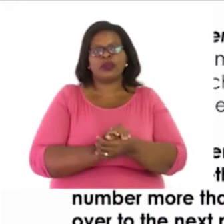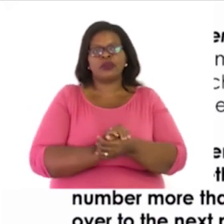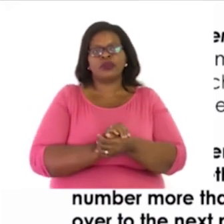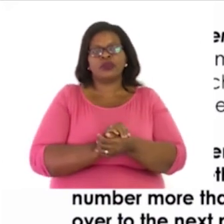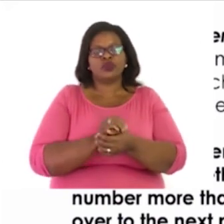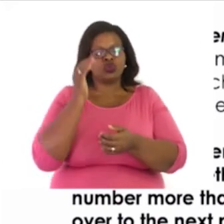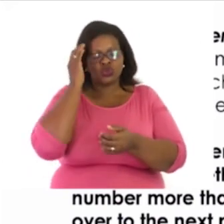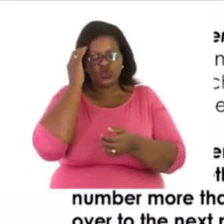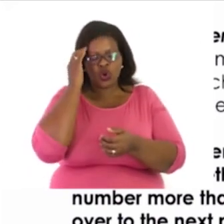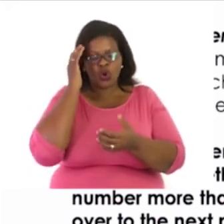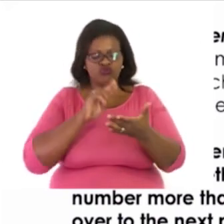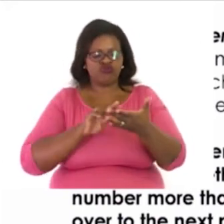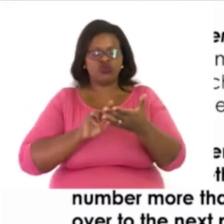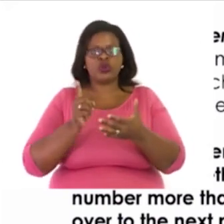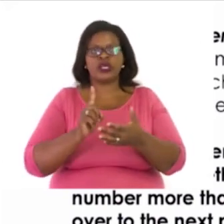Example.